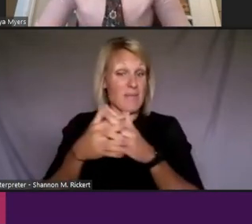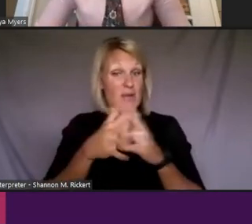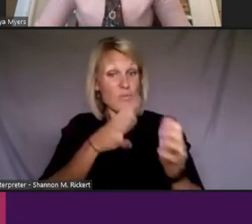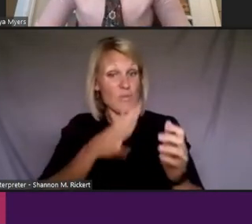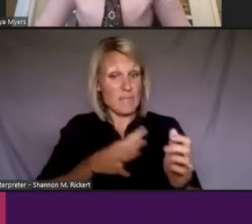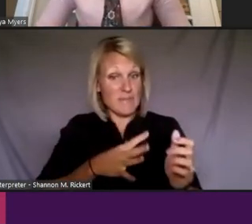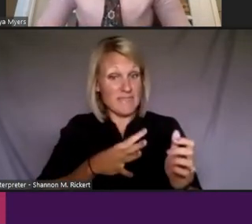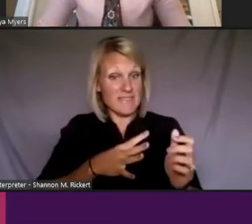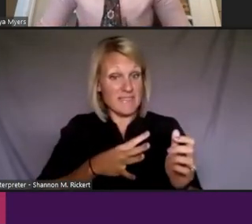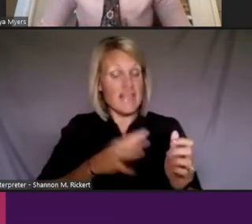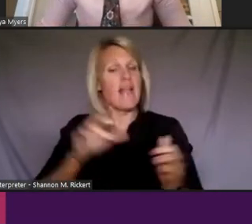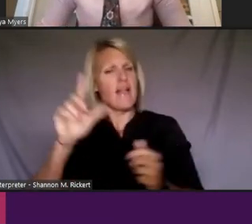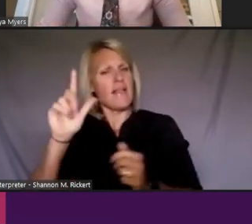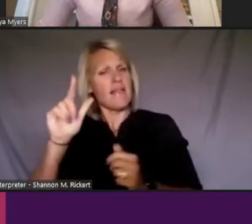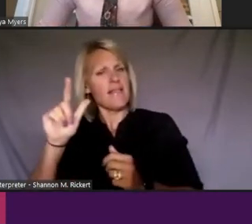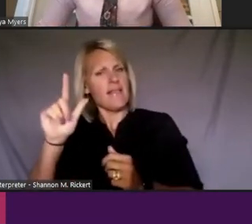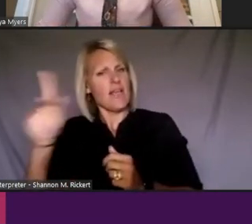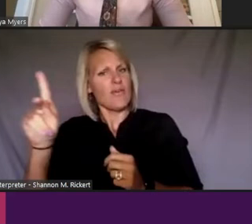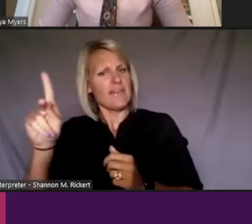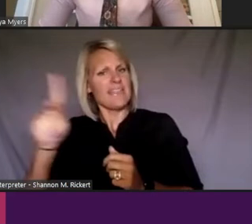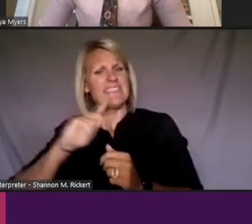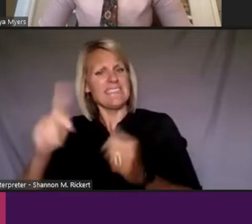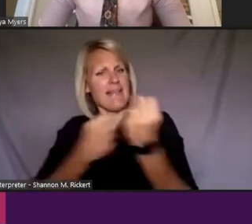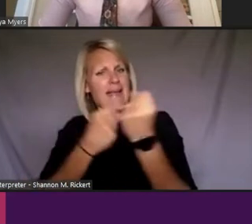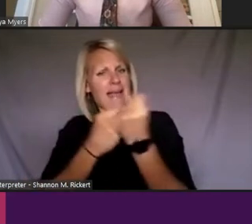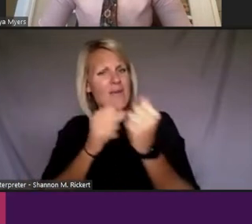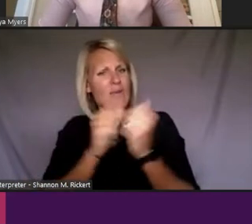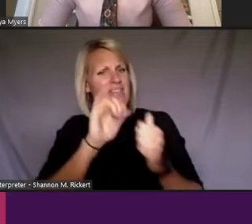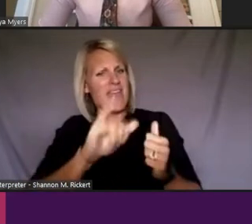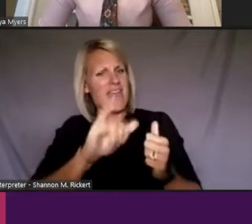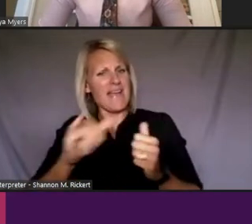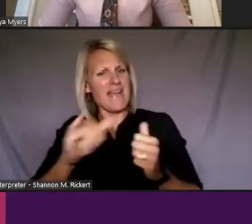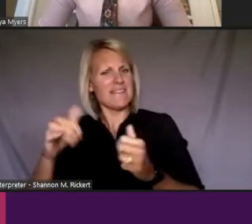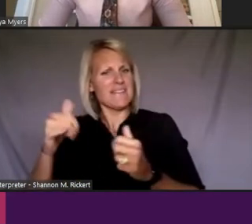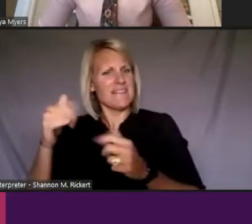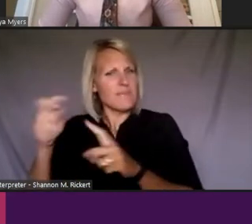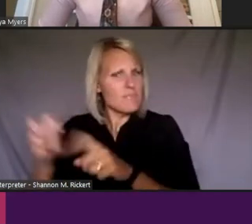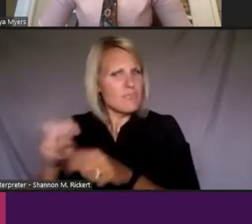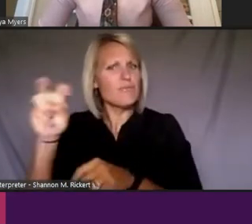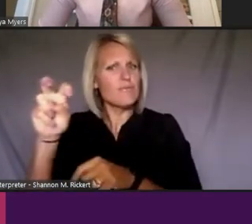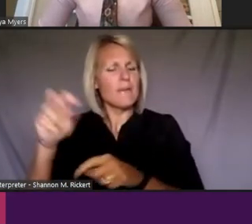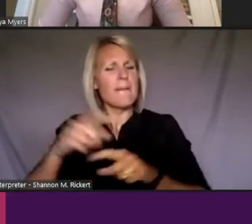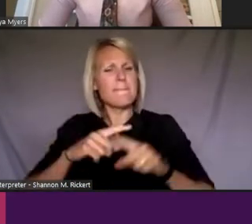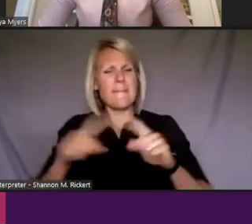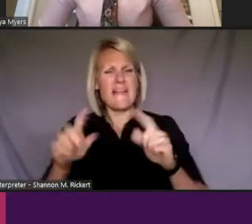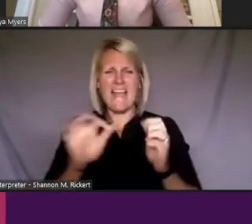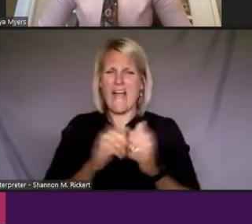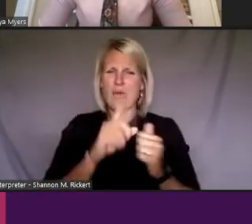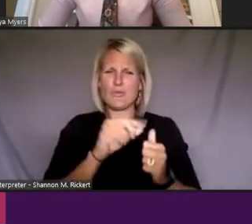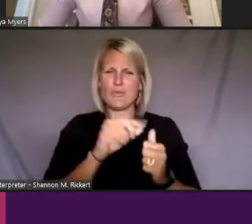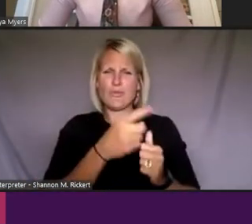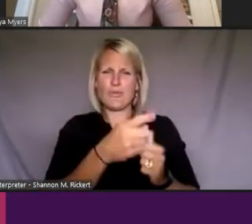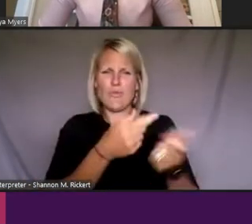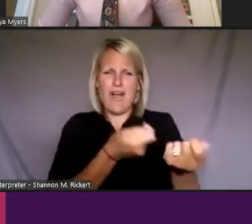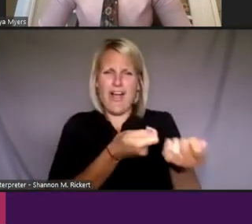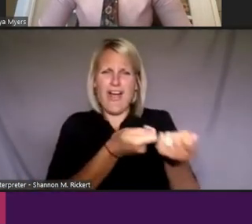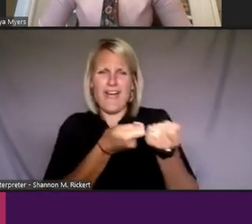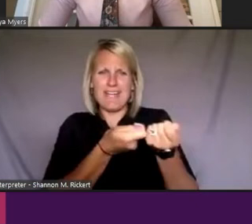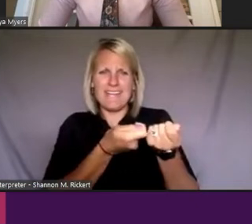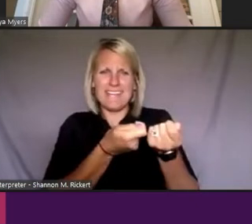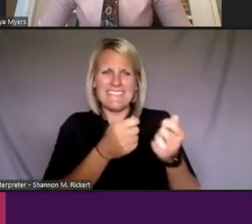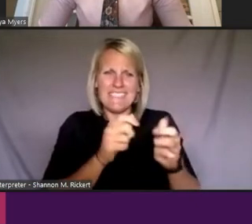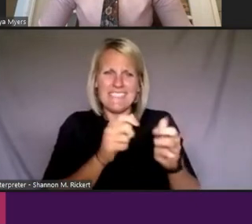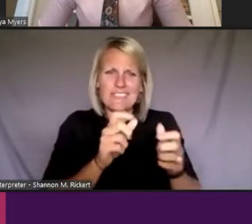aligned with that movement, how in the world do you as an impact producer harness the power of storytelling to make this kind of change?